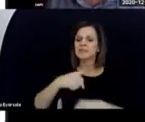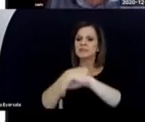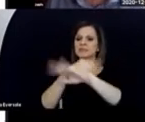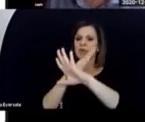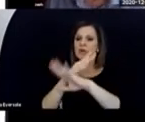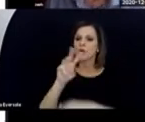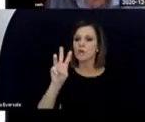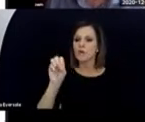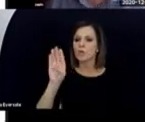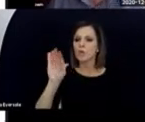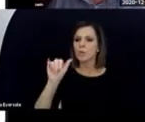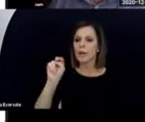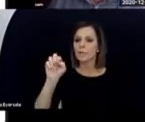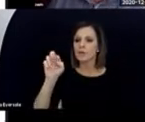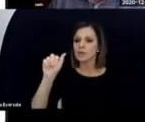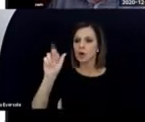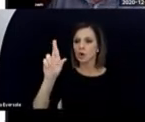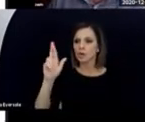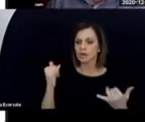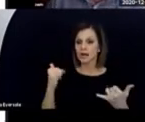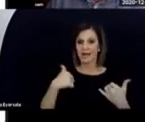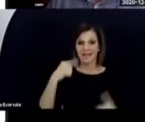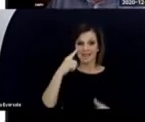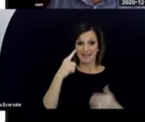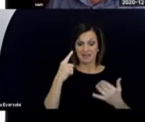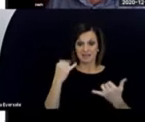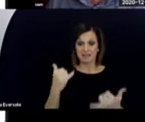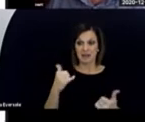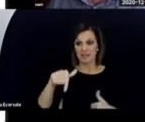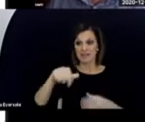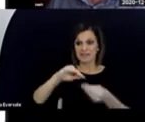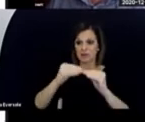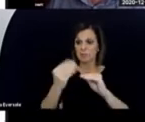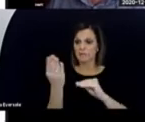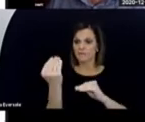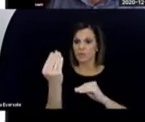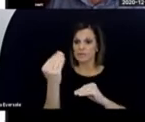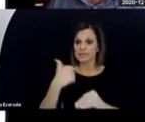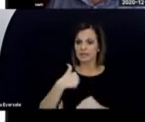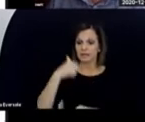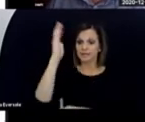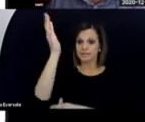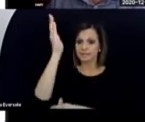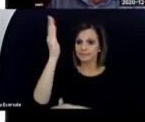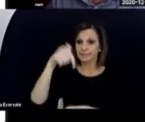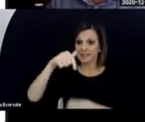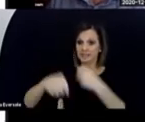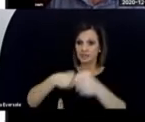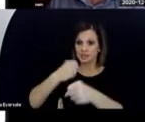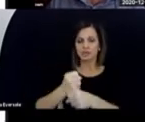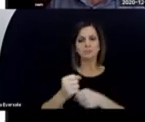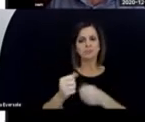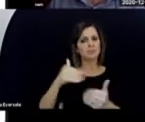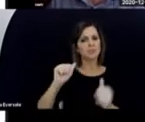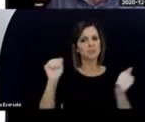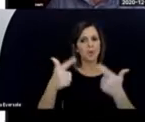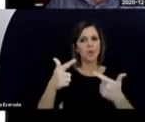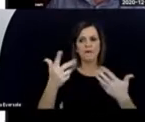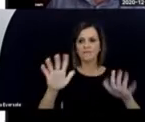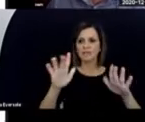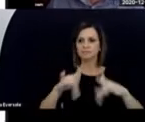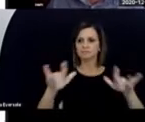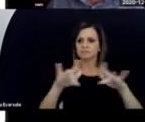14th webinar I've given this year. Almost all of them have been recorded and are posted on various websites